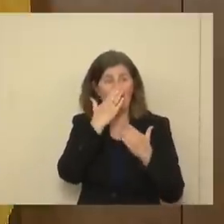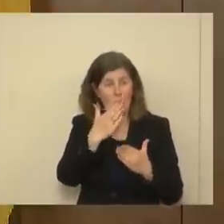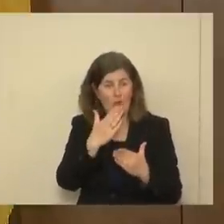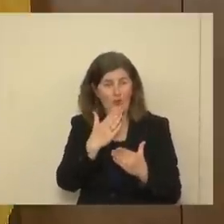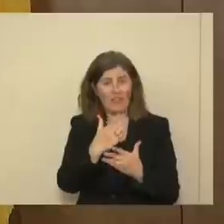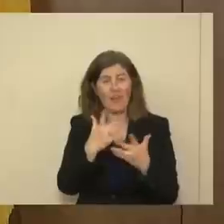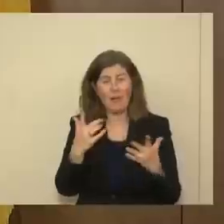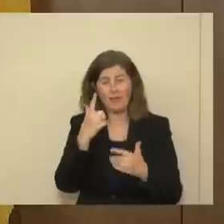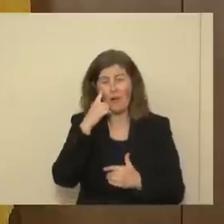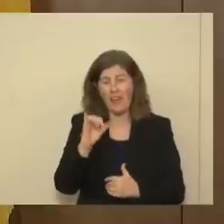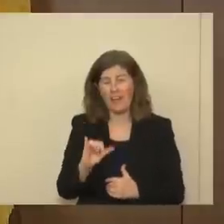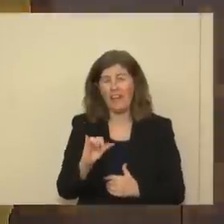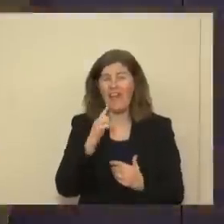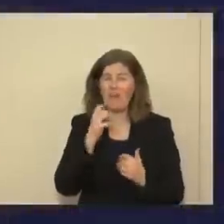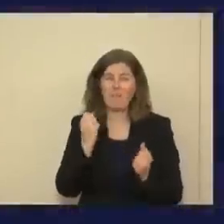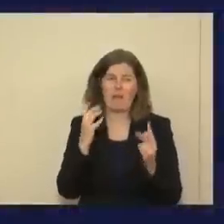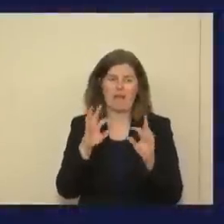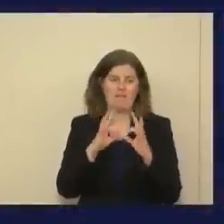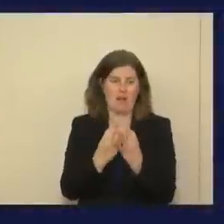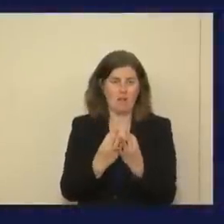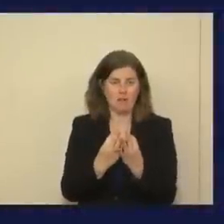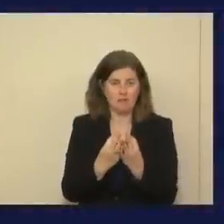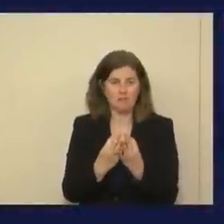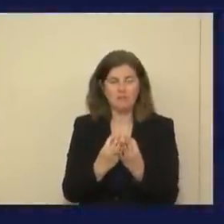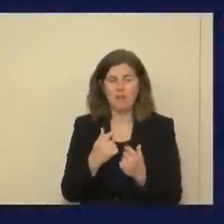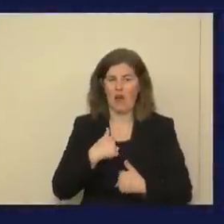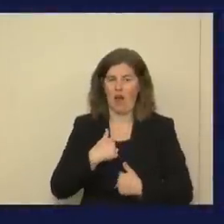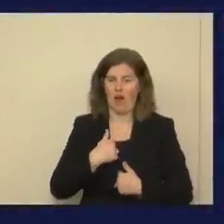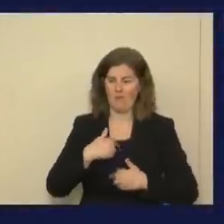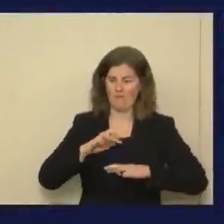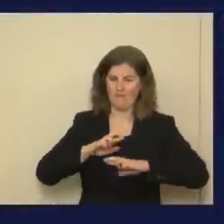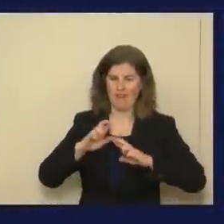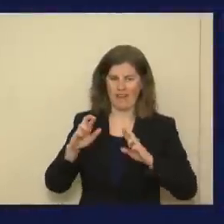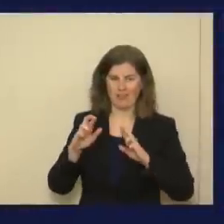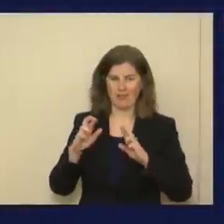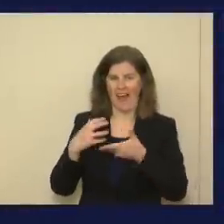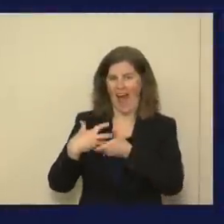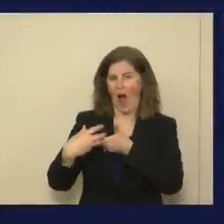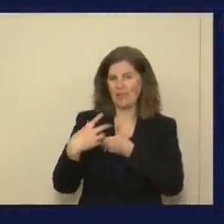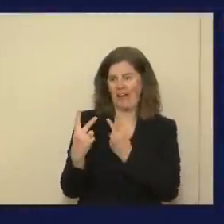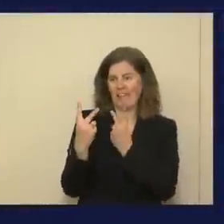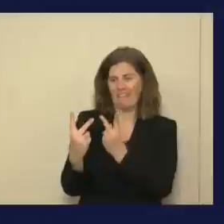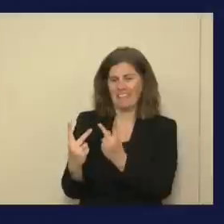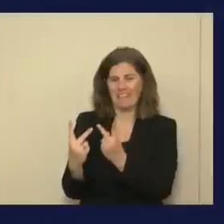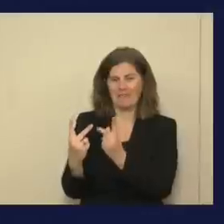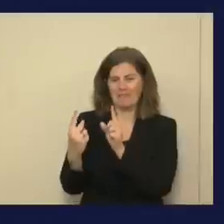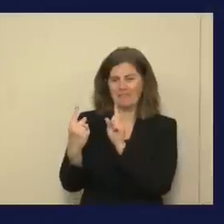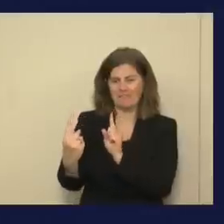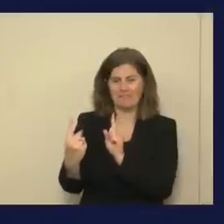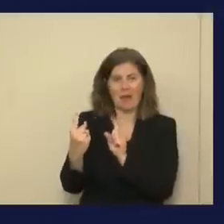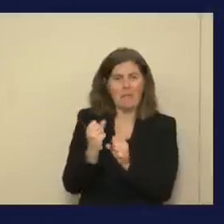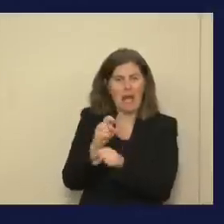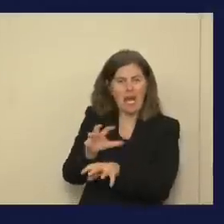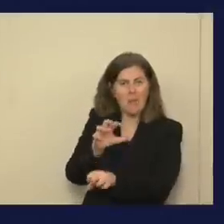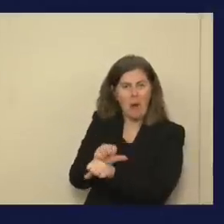very much. And like many family members, I'm ready to do that outside visit by making an appointment sometime after Monday